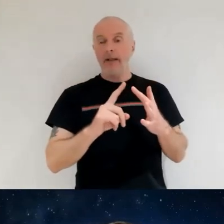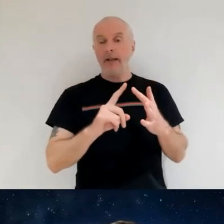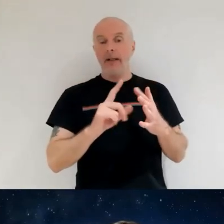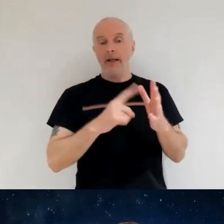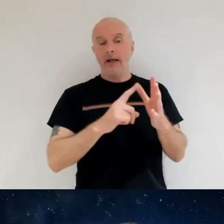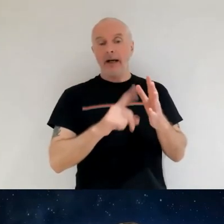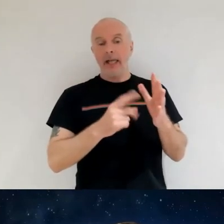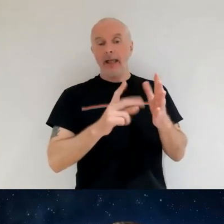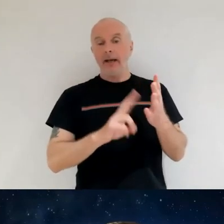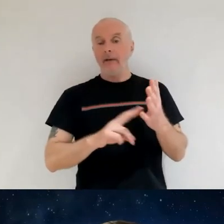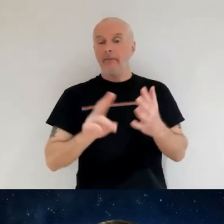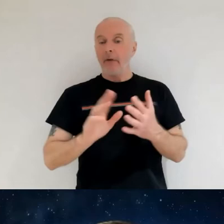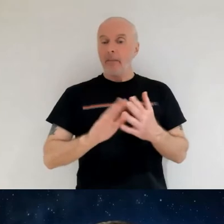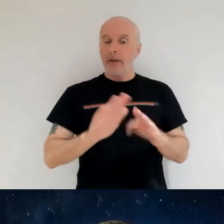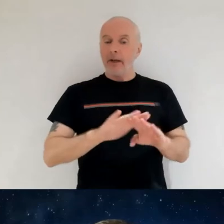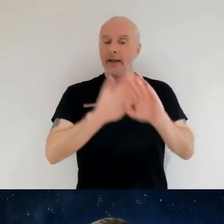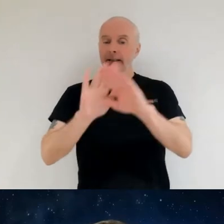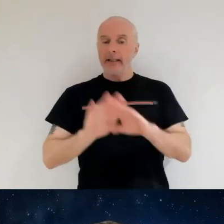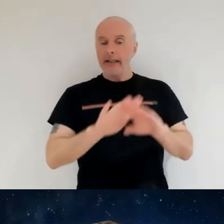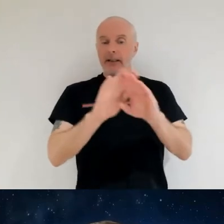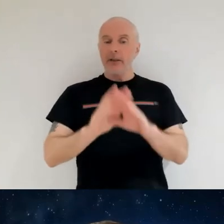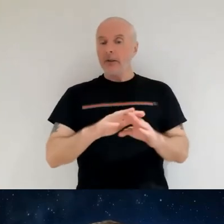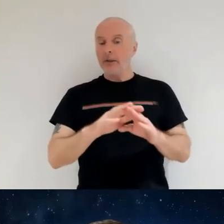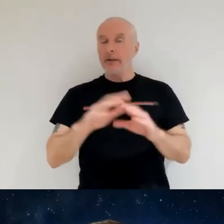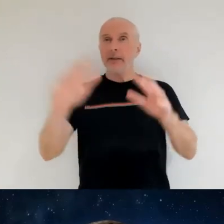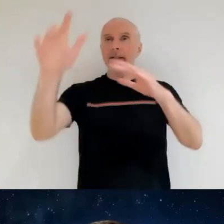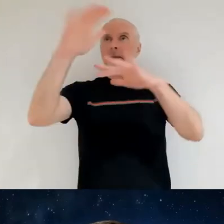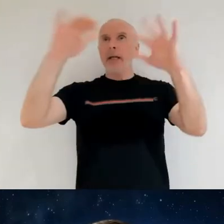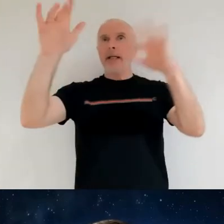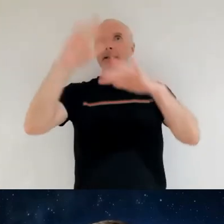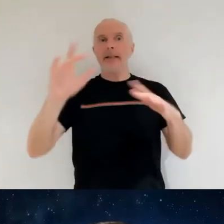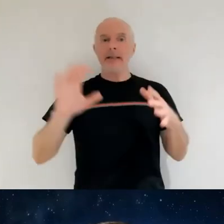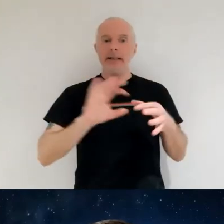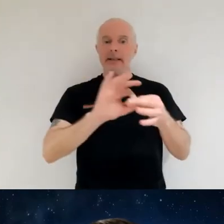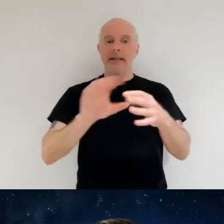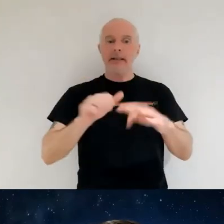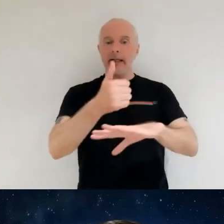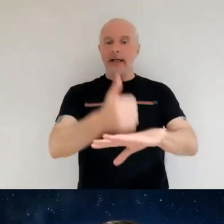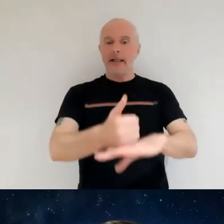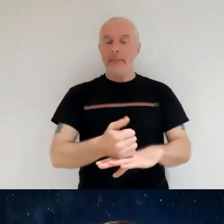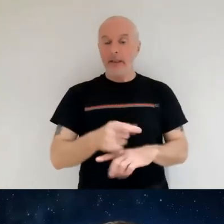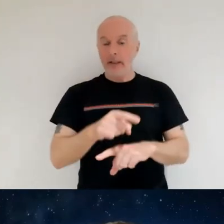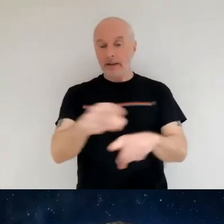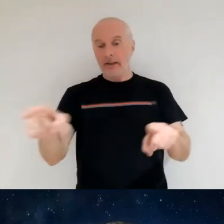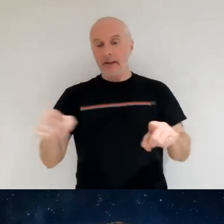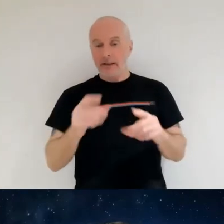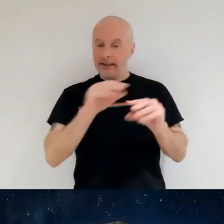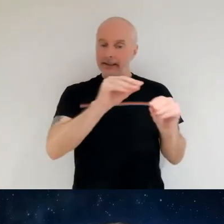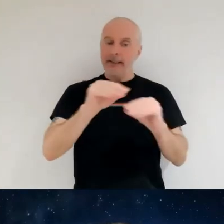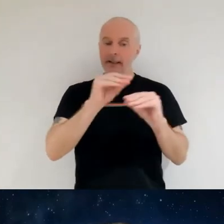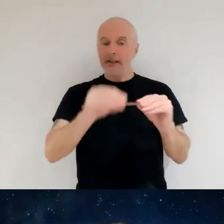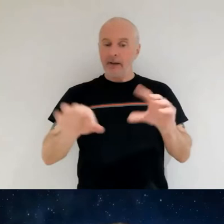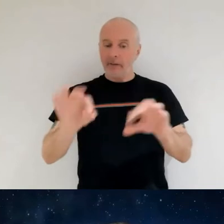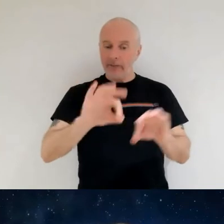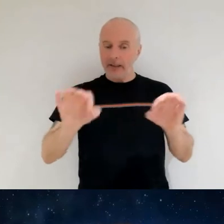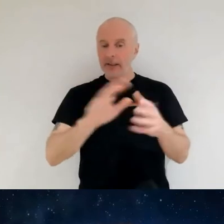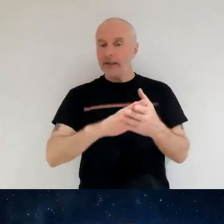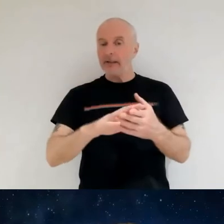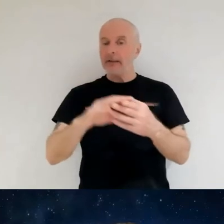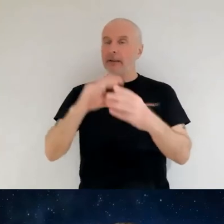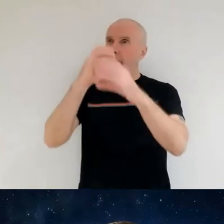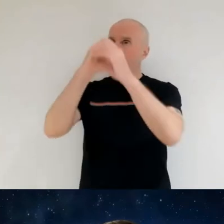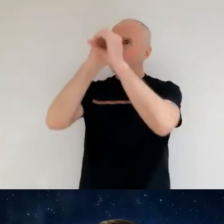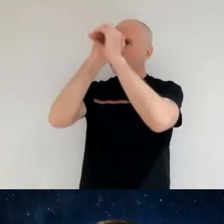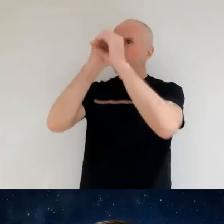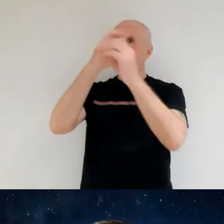academy and sophie is the head of teaching there at the nsa and in addition to teaching physics and astronomy on the pioneering